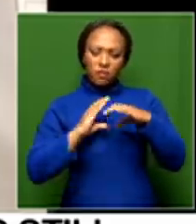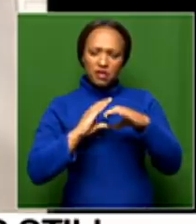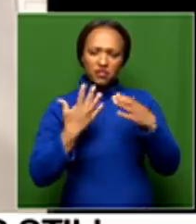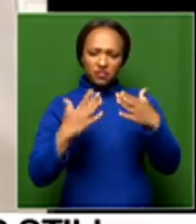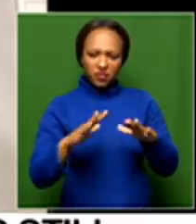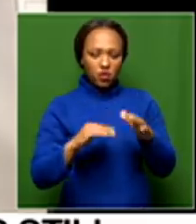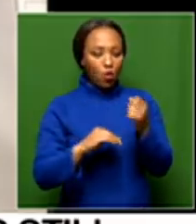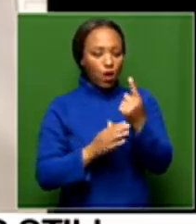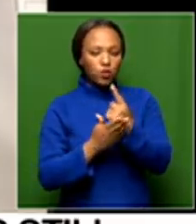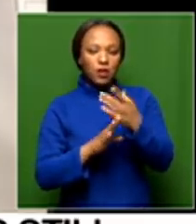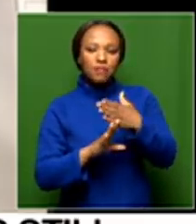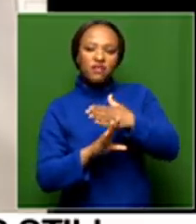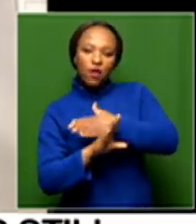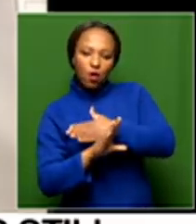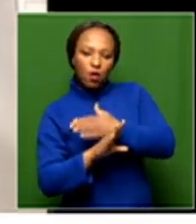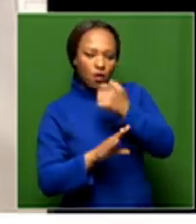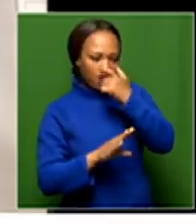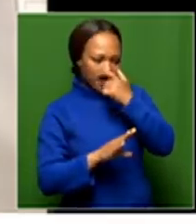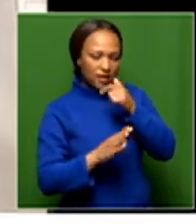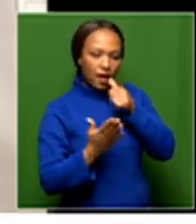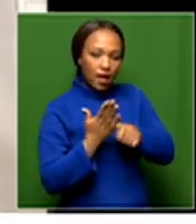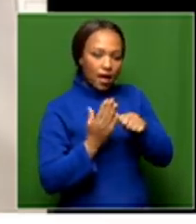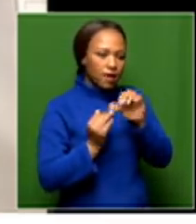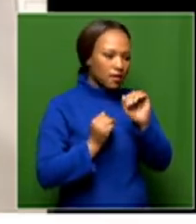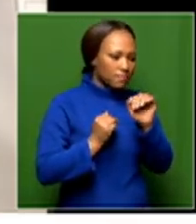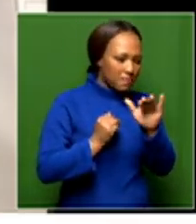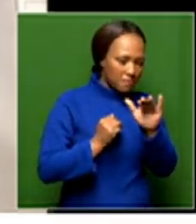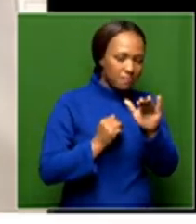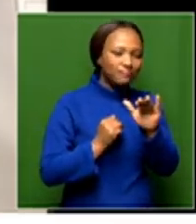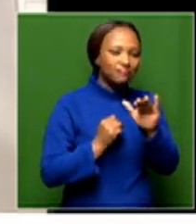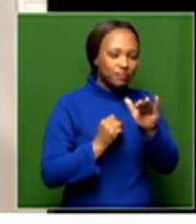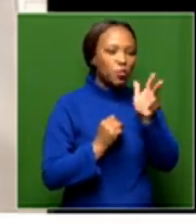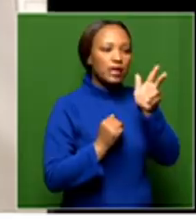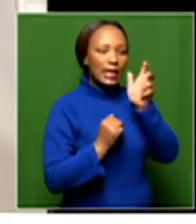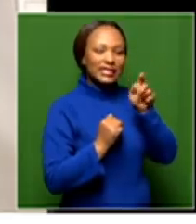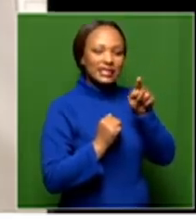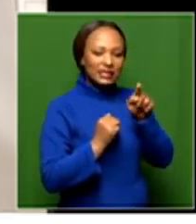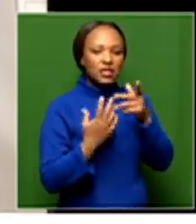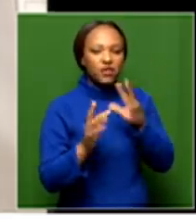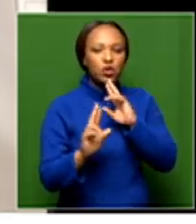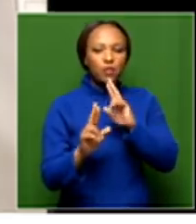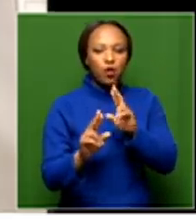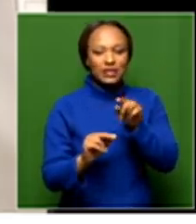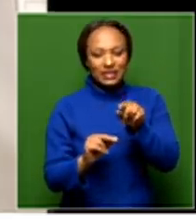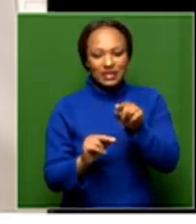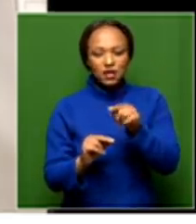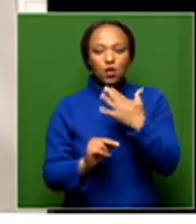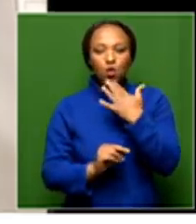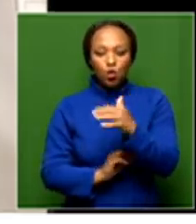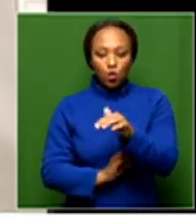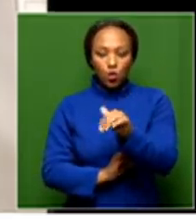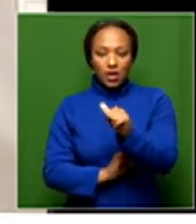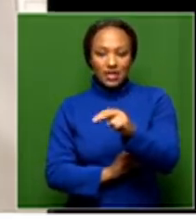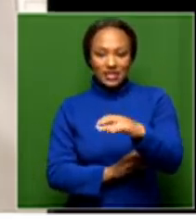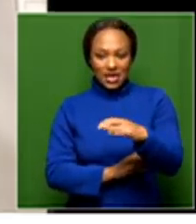a week before the president's letter where it was reported that, in fact, the ANC